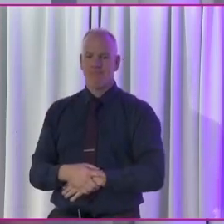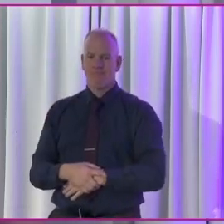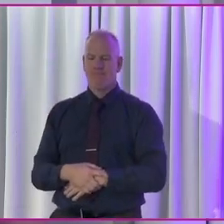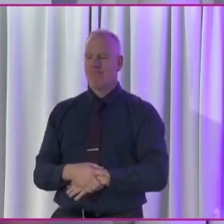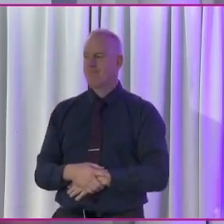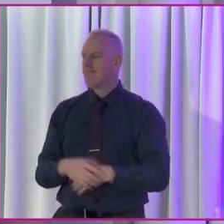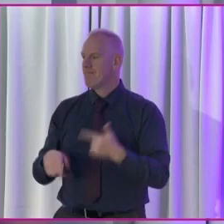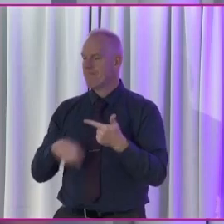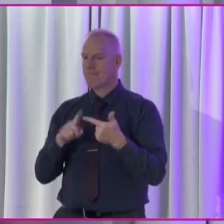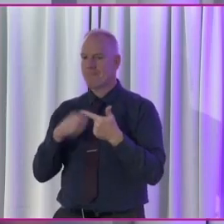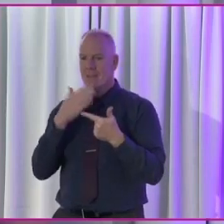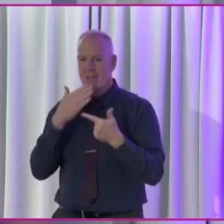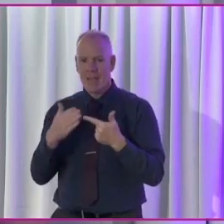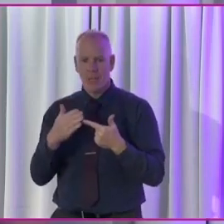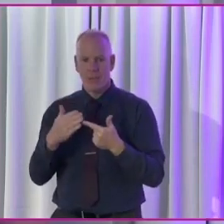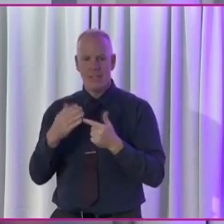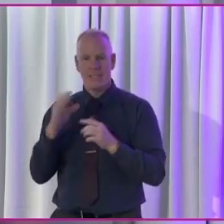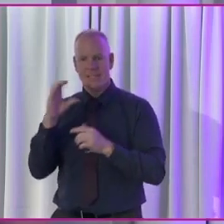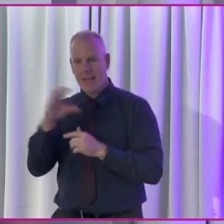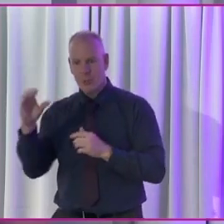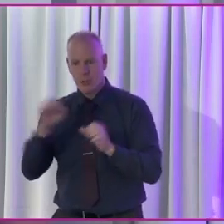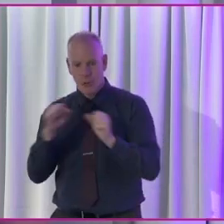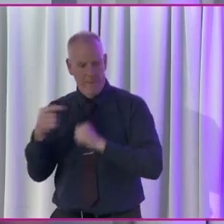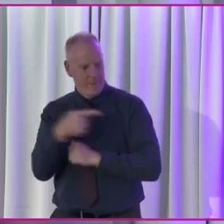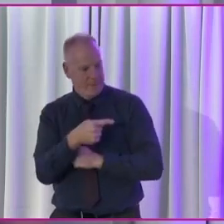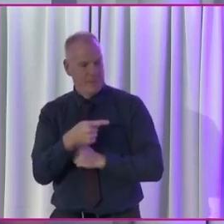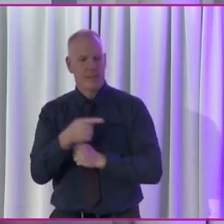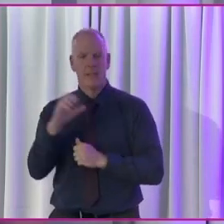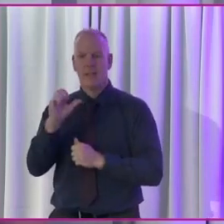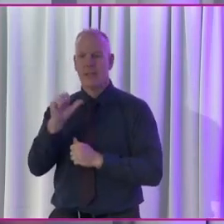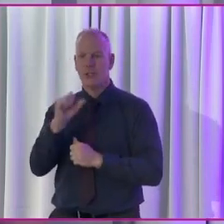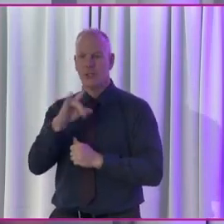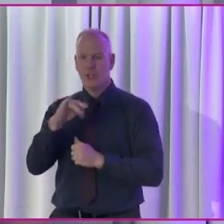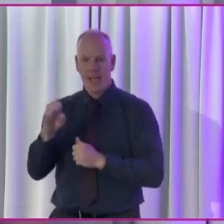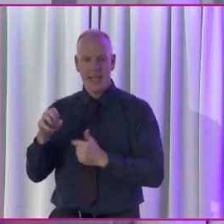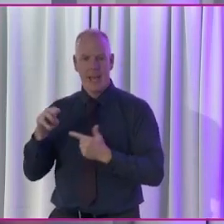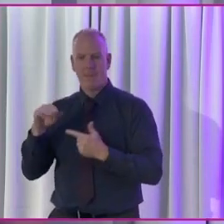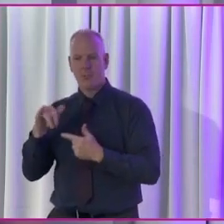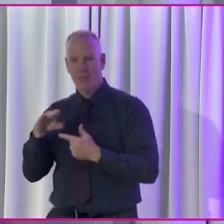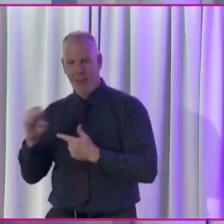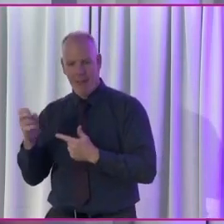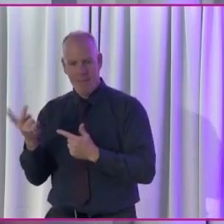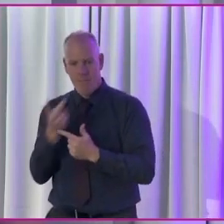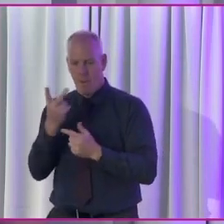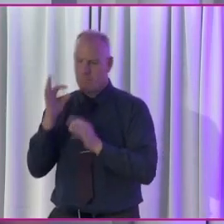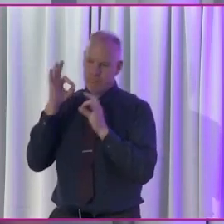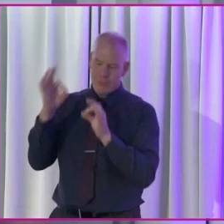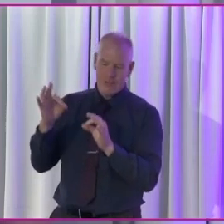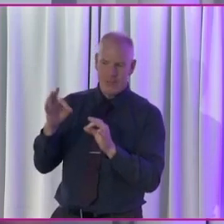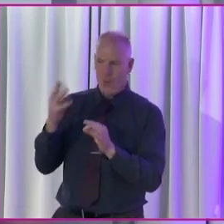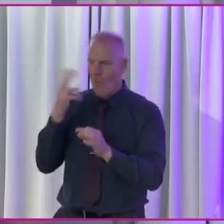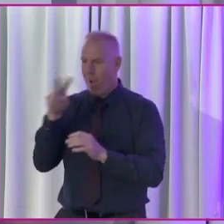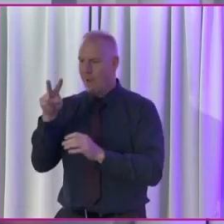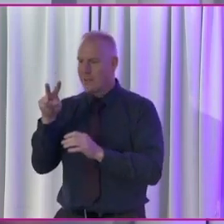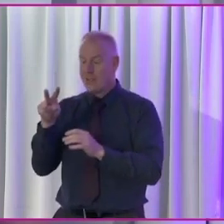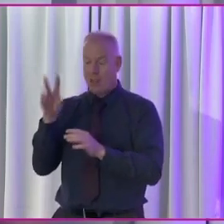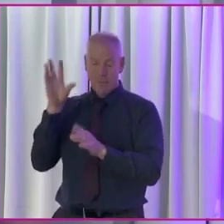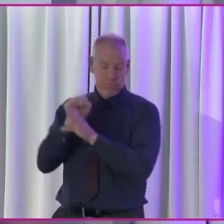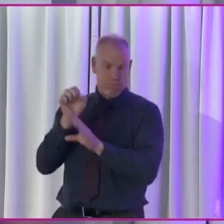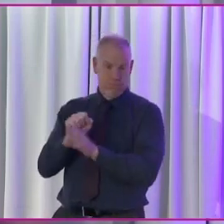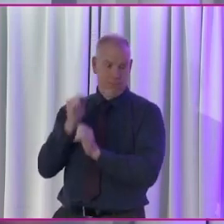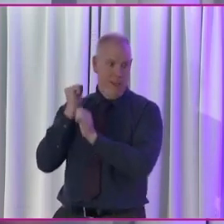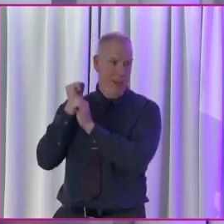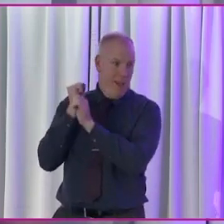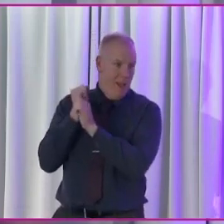Thanks. Thanks to our captioning service provided by Shane and Michelle. It's always fascinating to me to watch how they capture